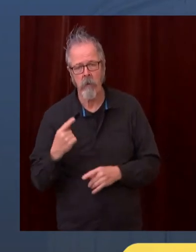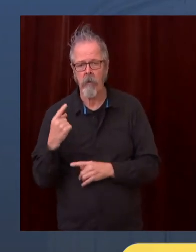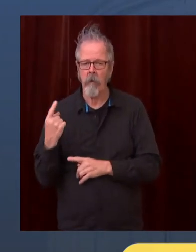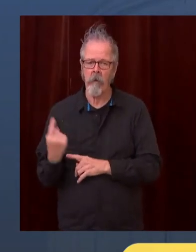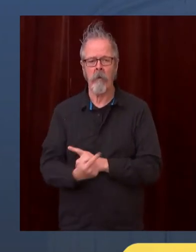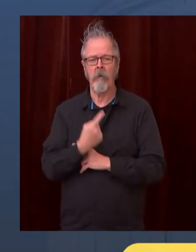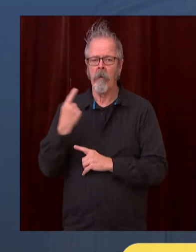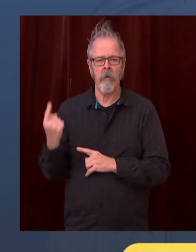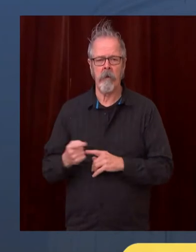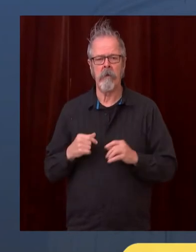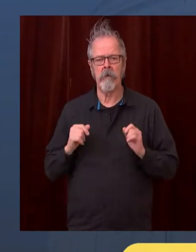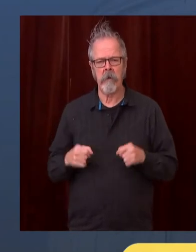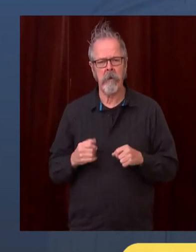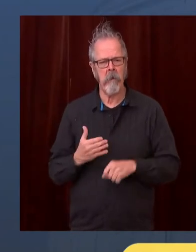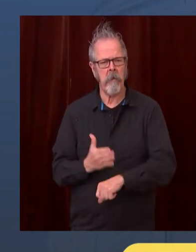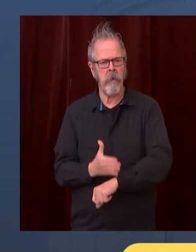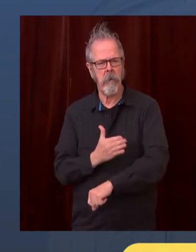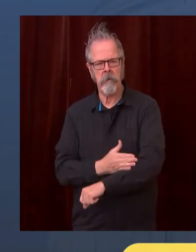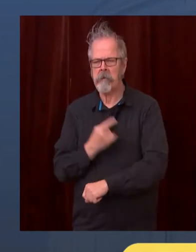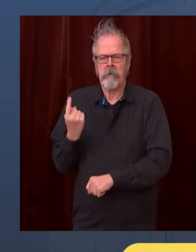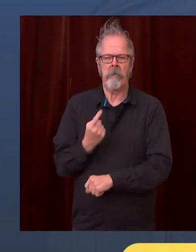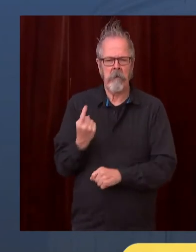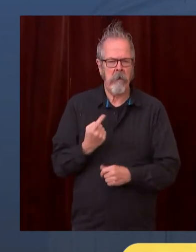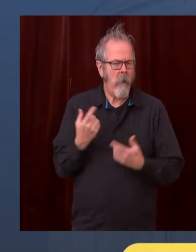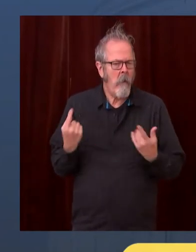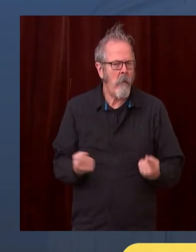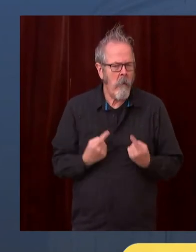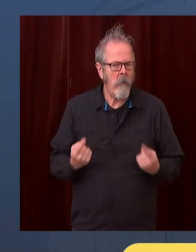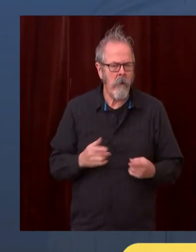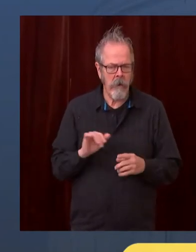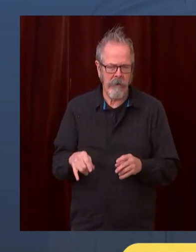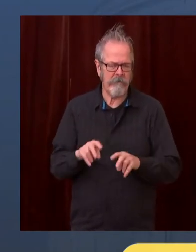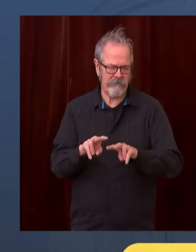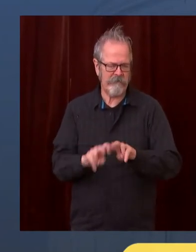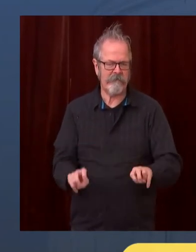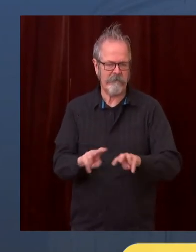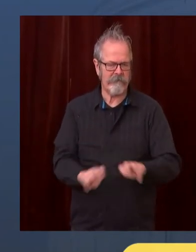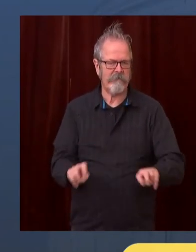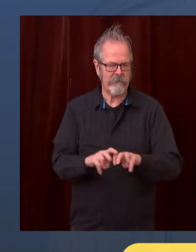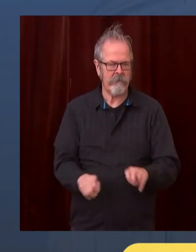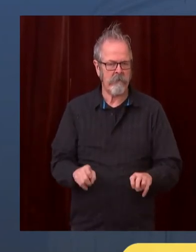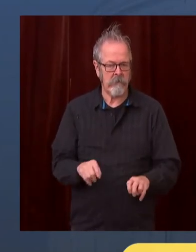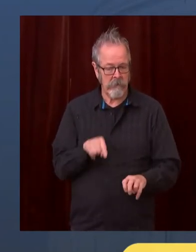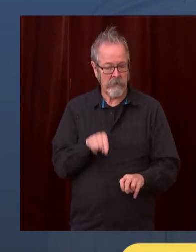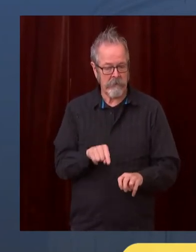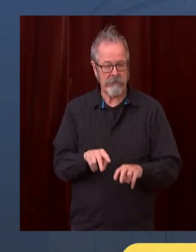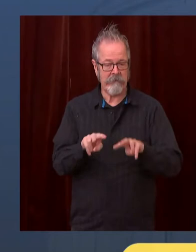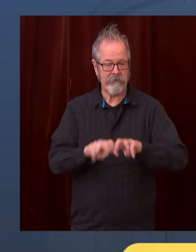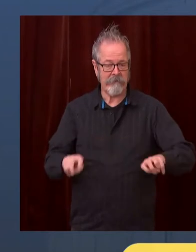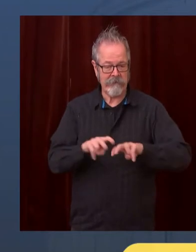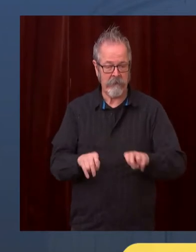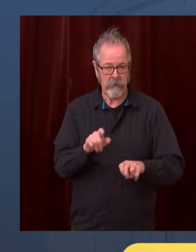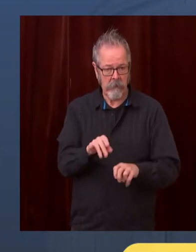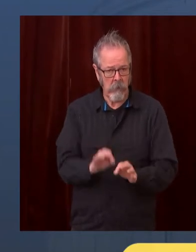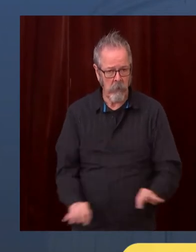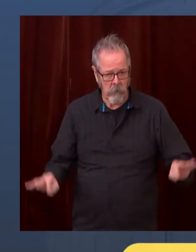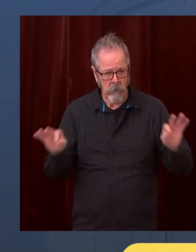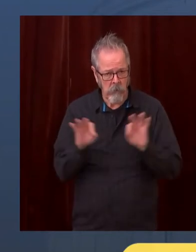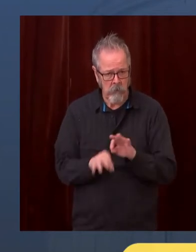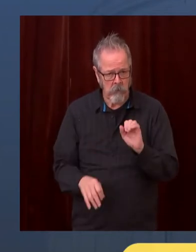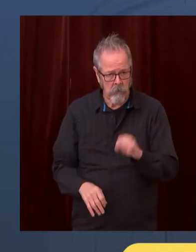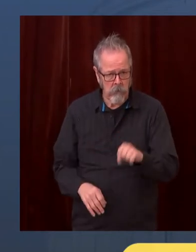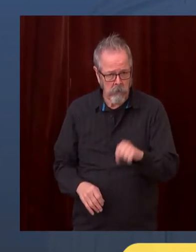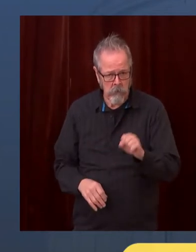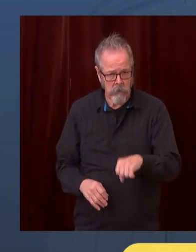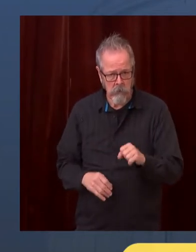upon. And I think the most important thing is really just assuring that Washingtonians are working together